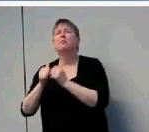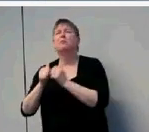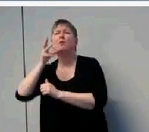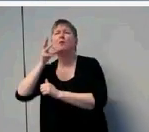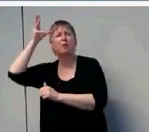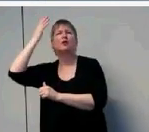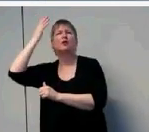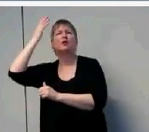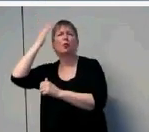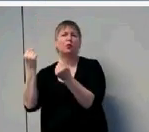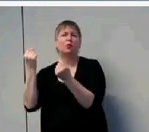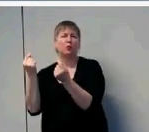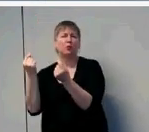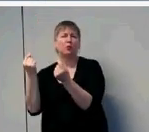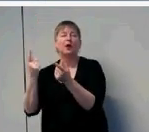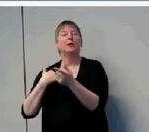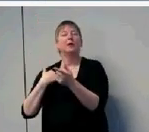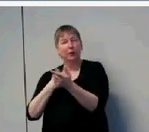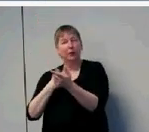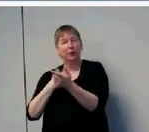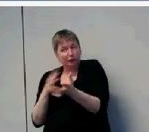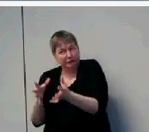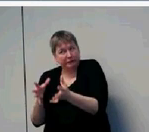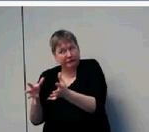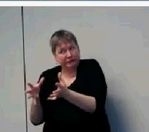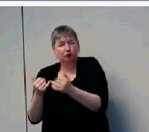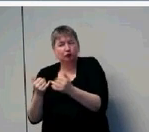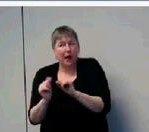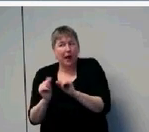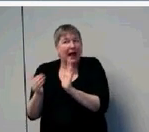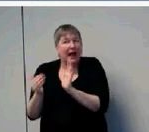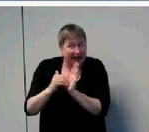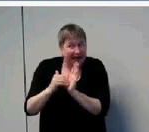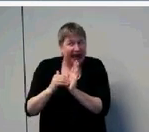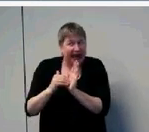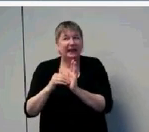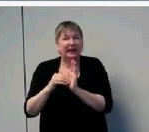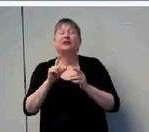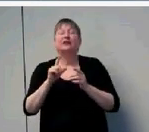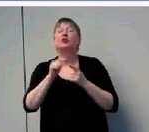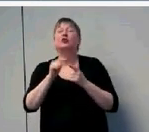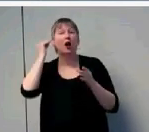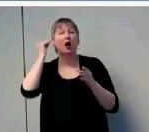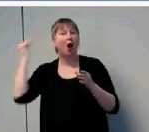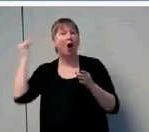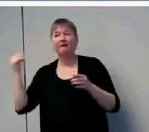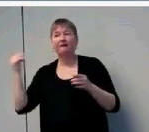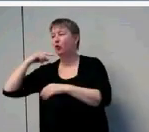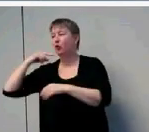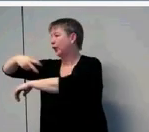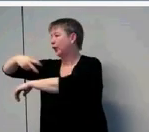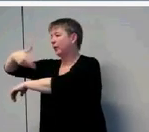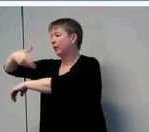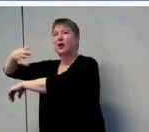to help them know that they should try again quickly or soon and not leave it out for hours. What about